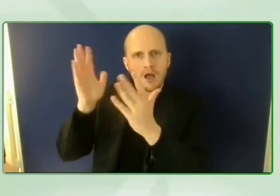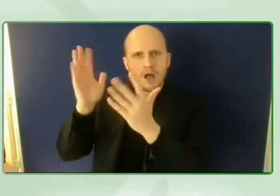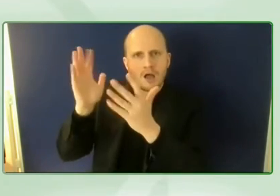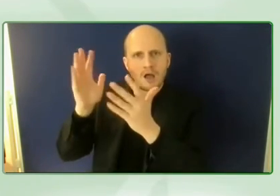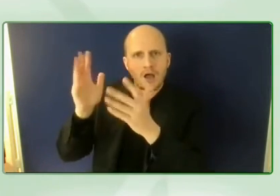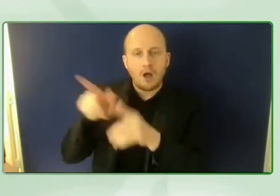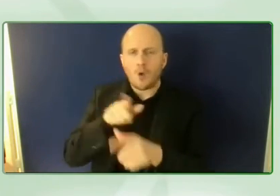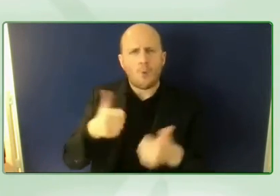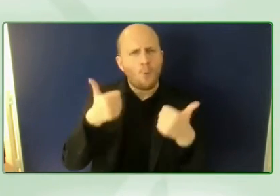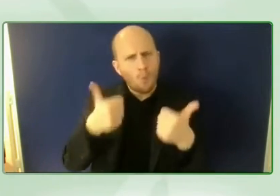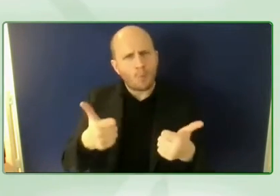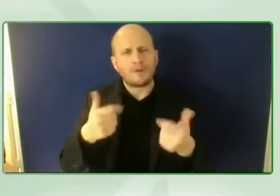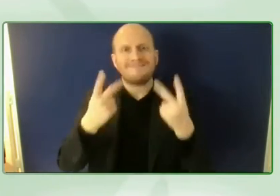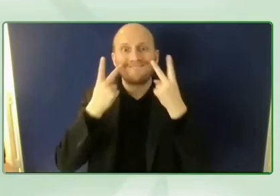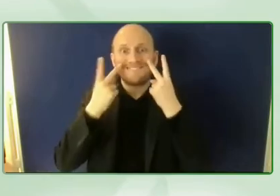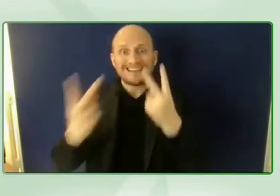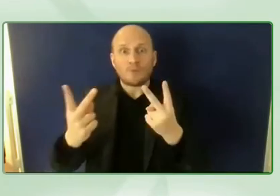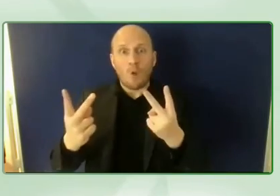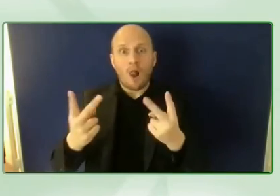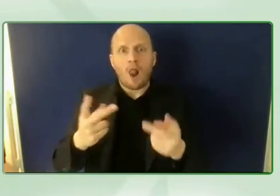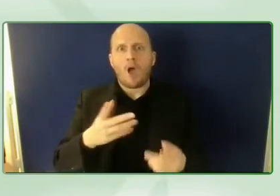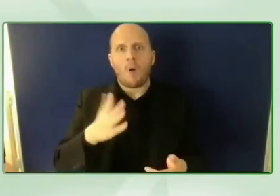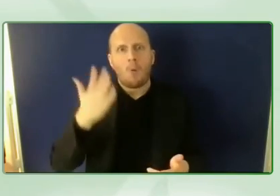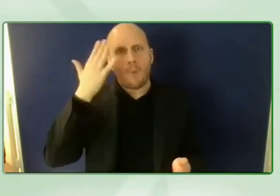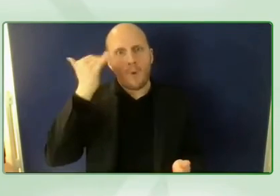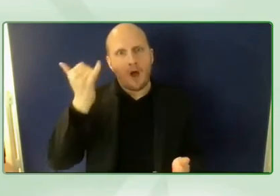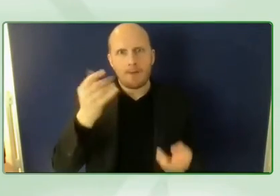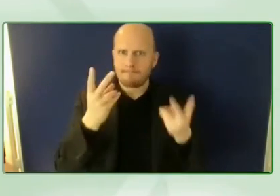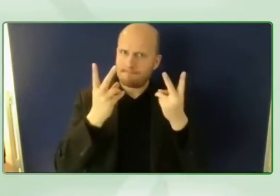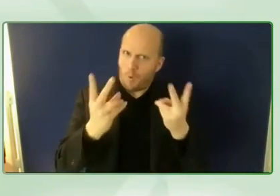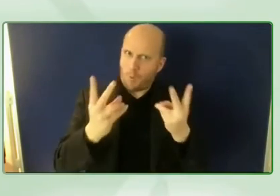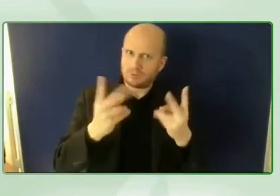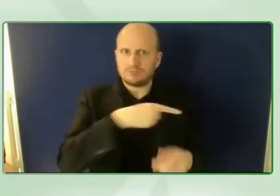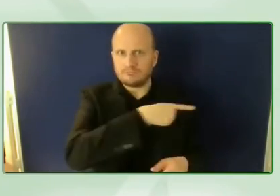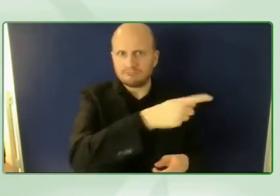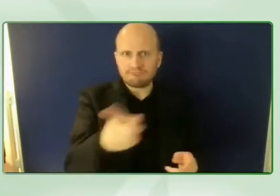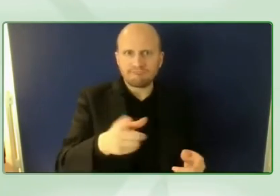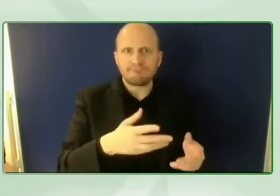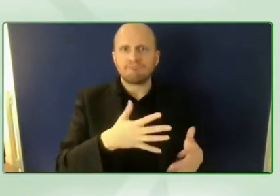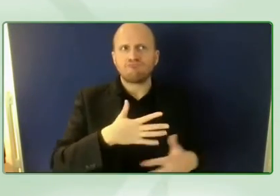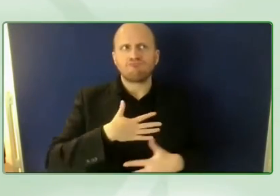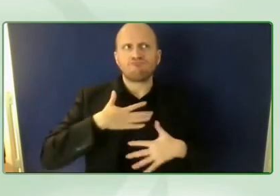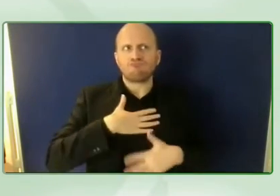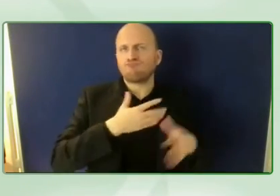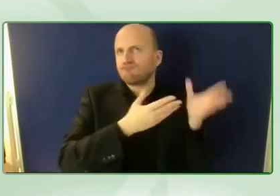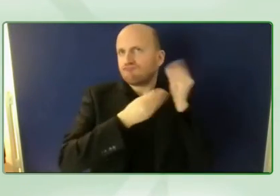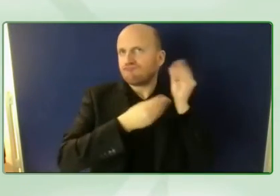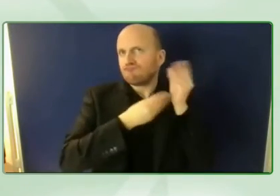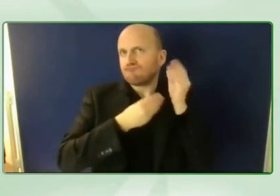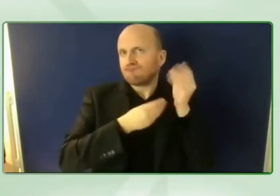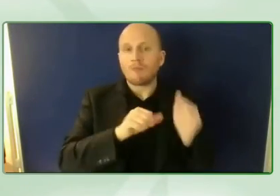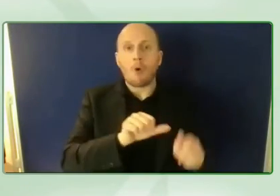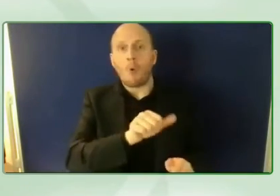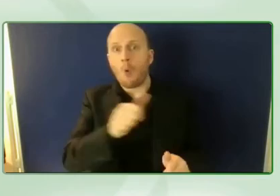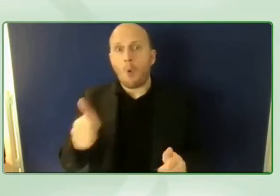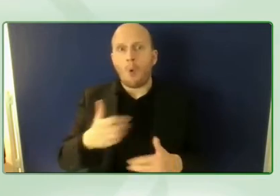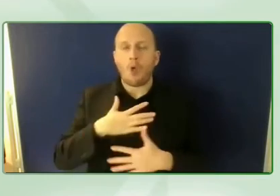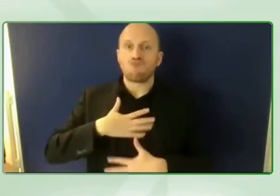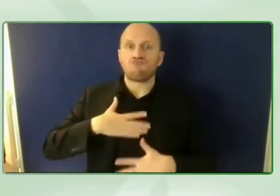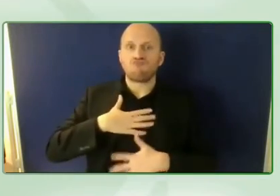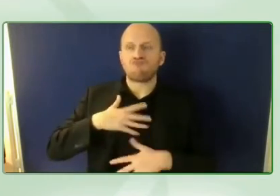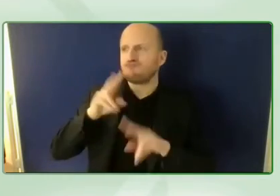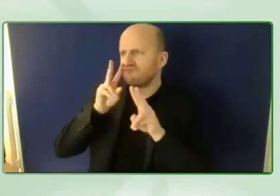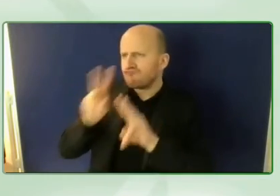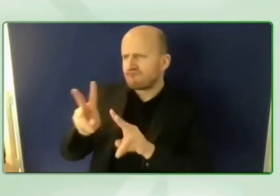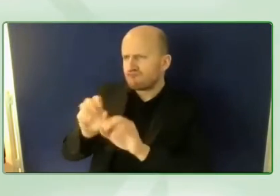learns differently be it verbally or visually and with that being said the time is now the time is now to wrap up this fireside talk and the time